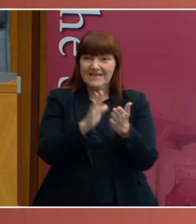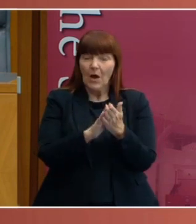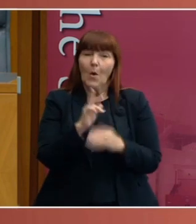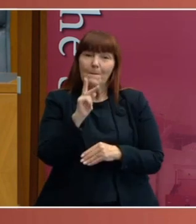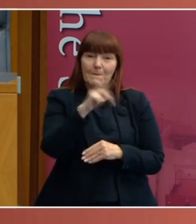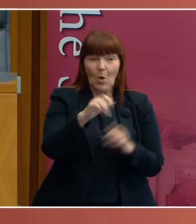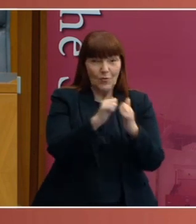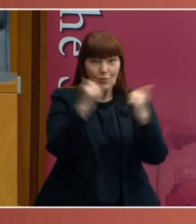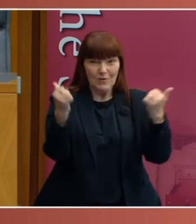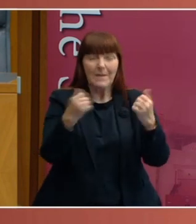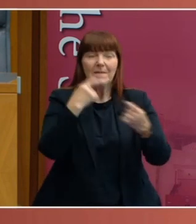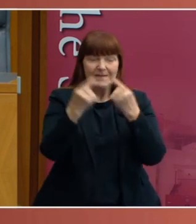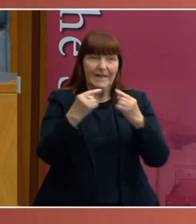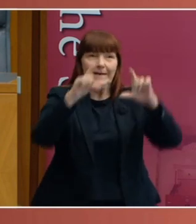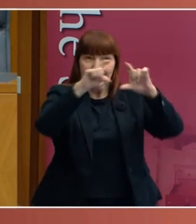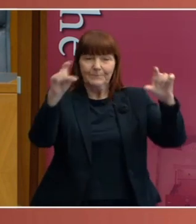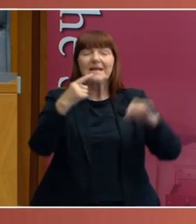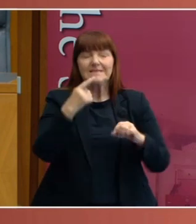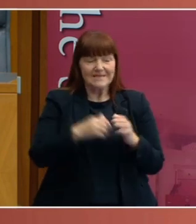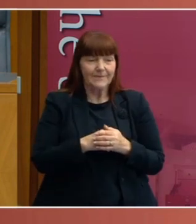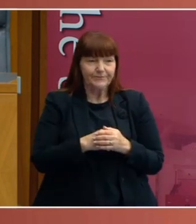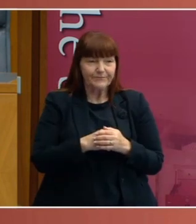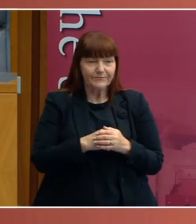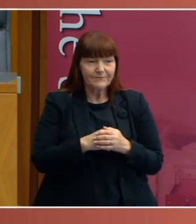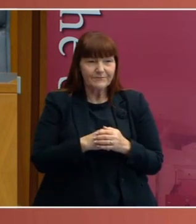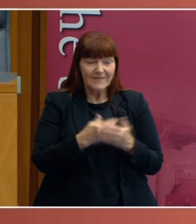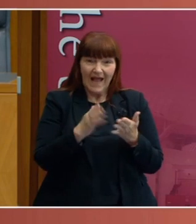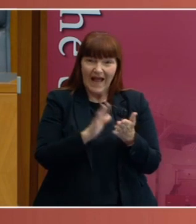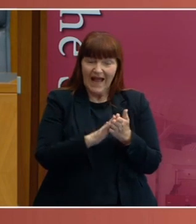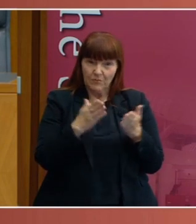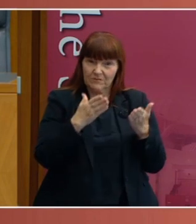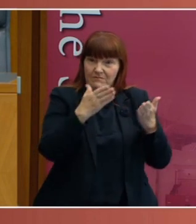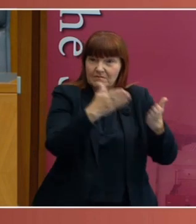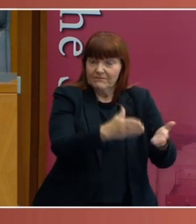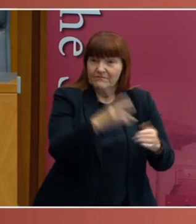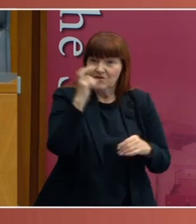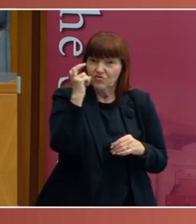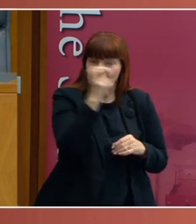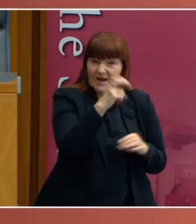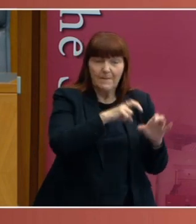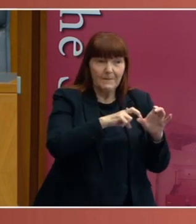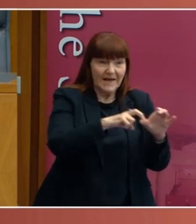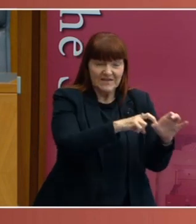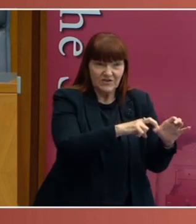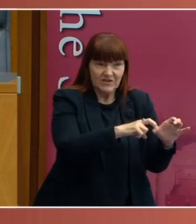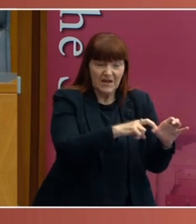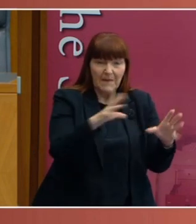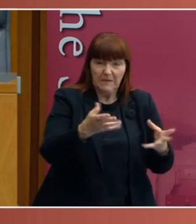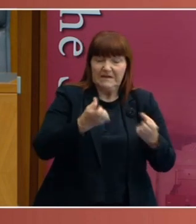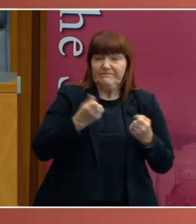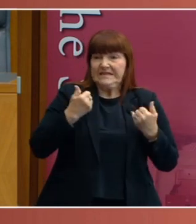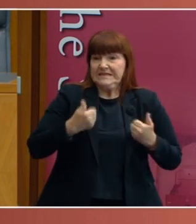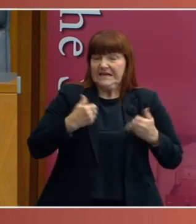Daily News explained it. It said, had we admitted the transcontinental travellers, we might have suffered infection.